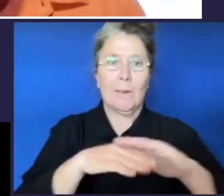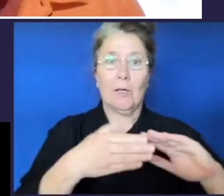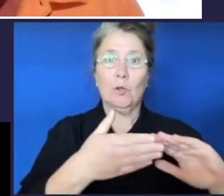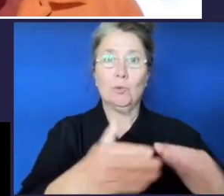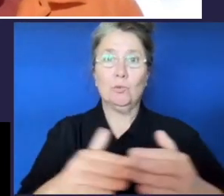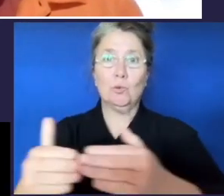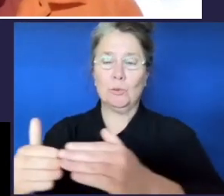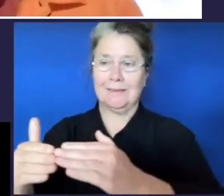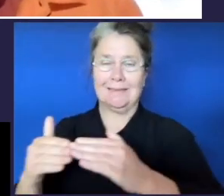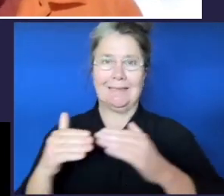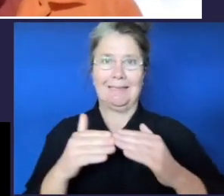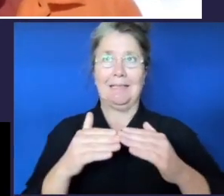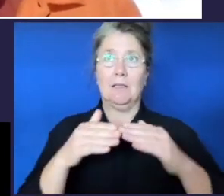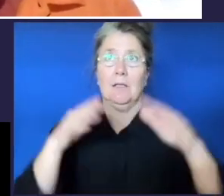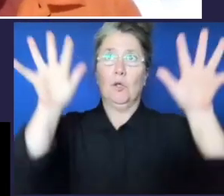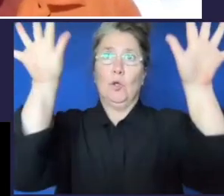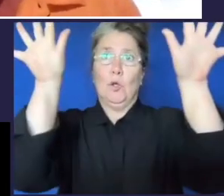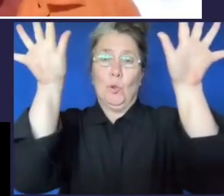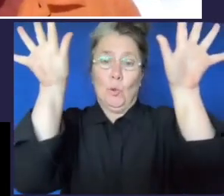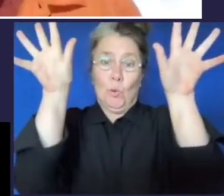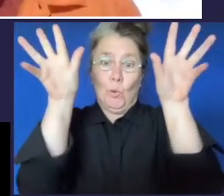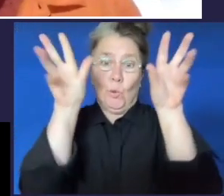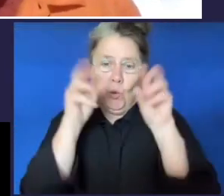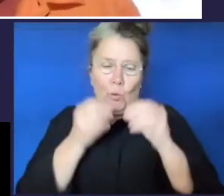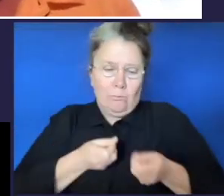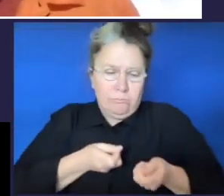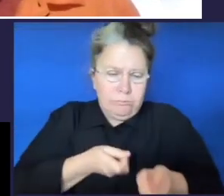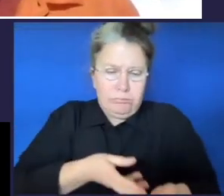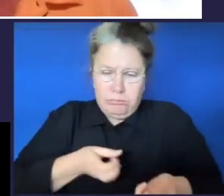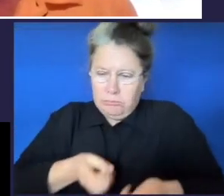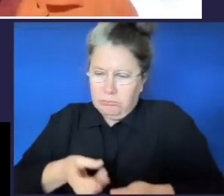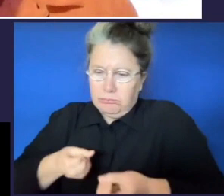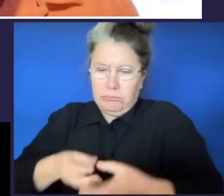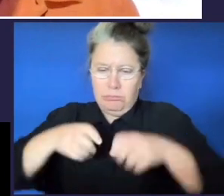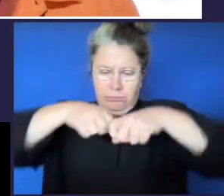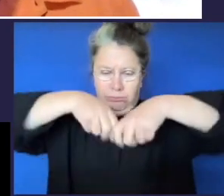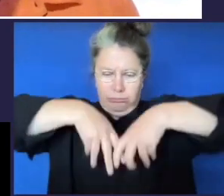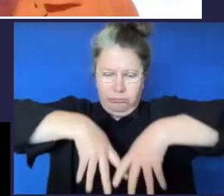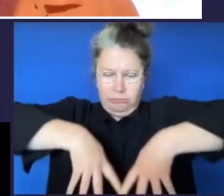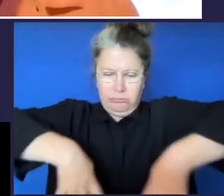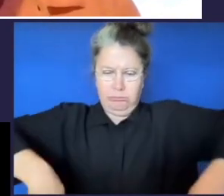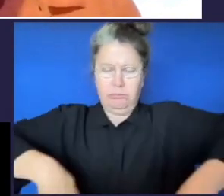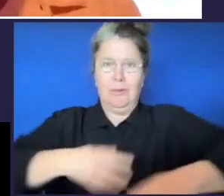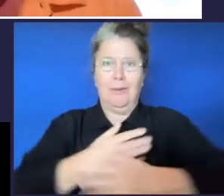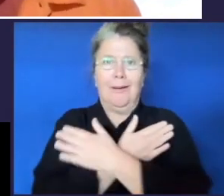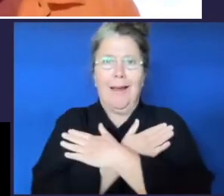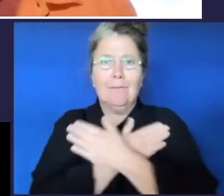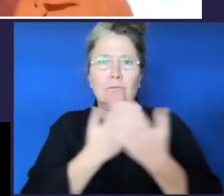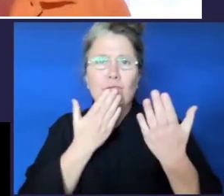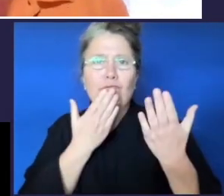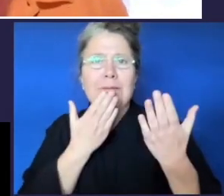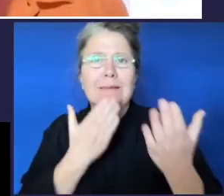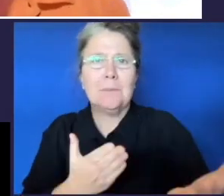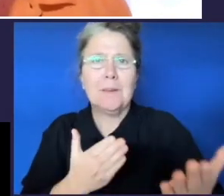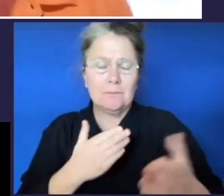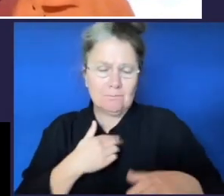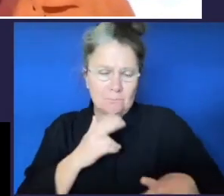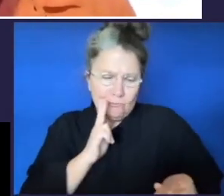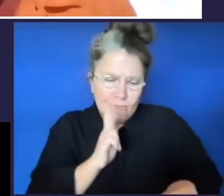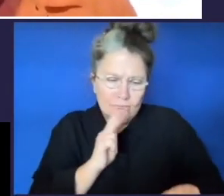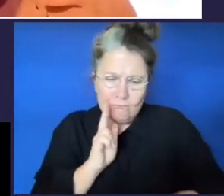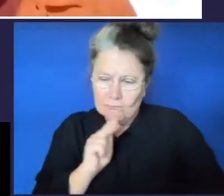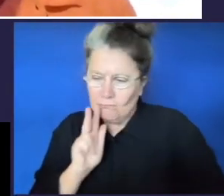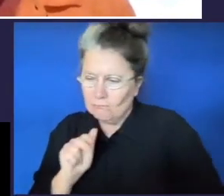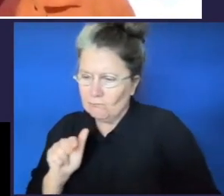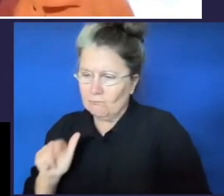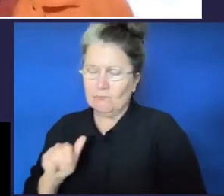some of that love respect safety be longer belonging nurture and love and um red